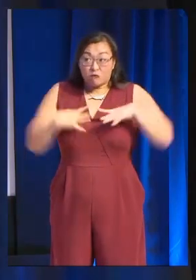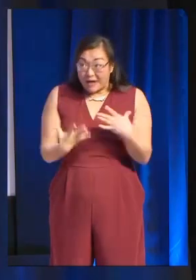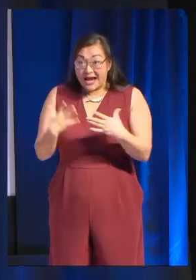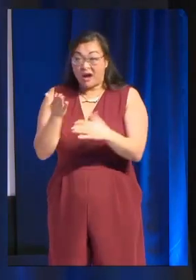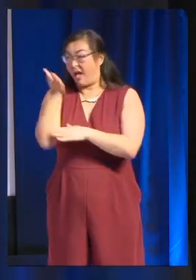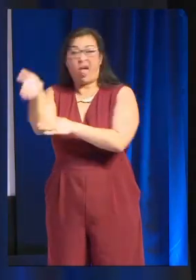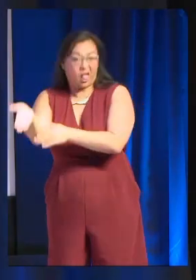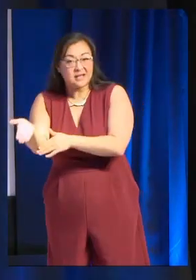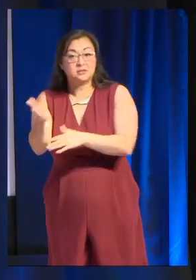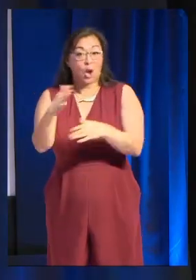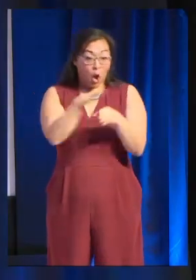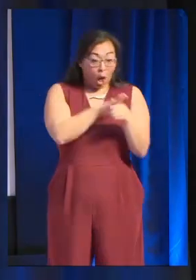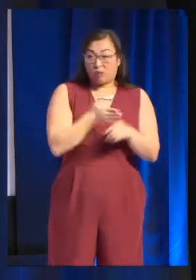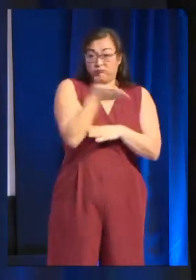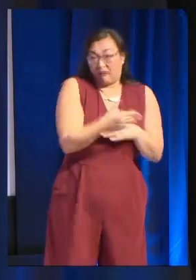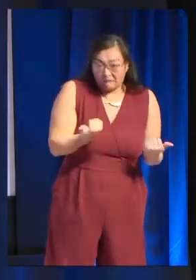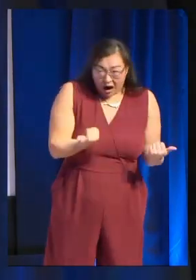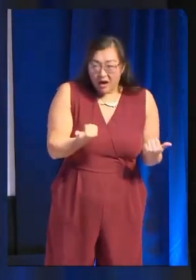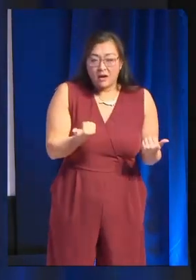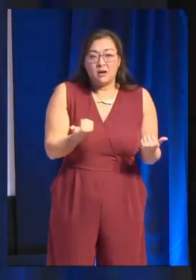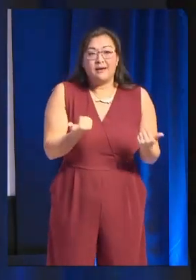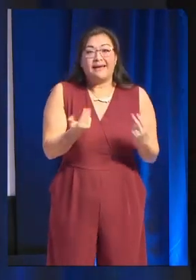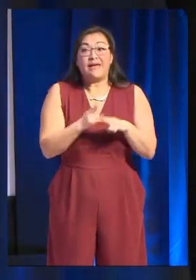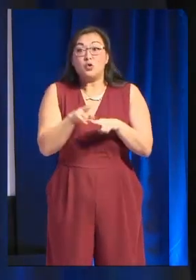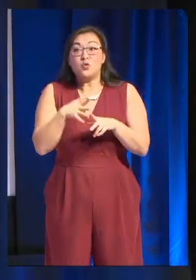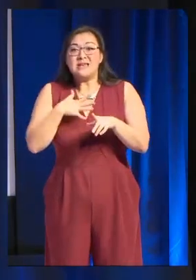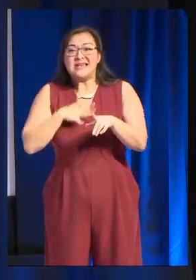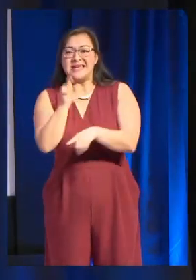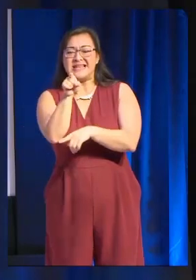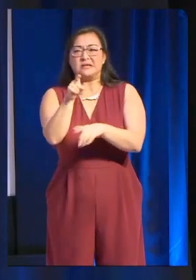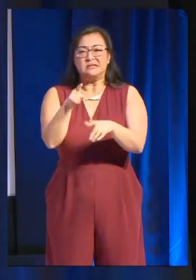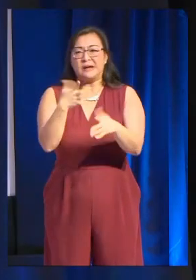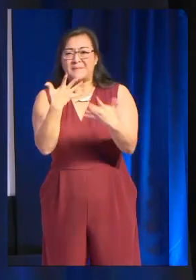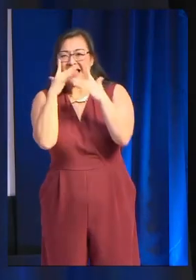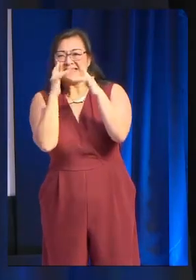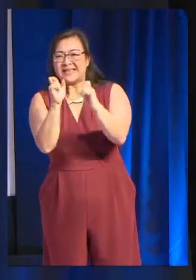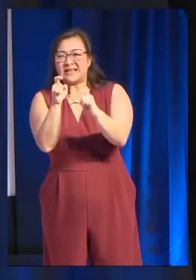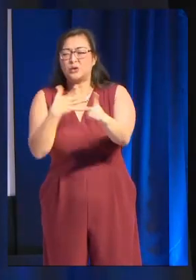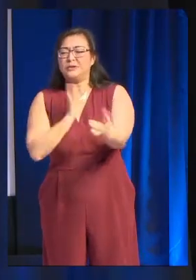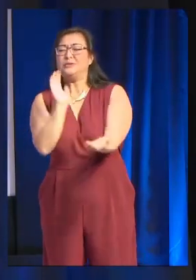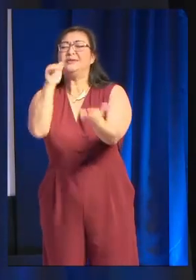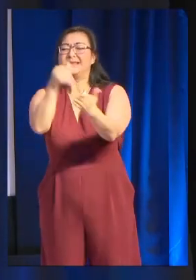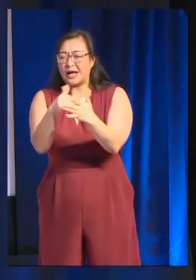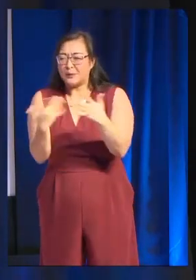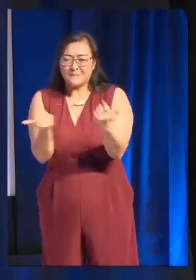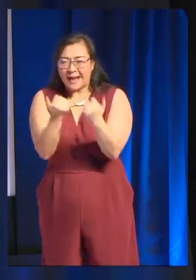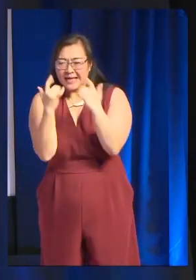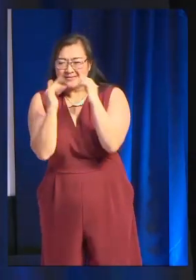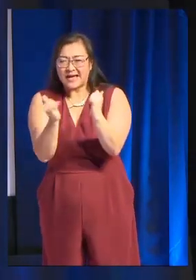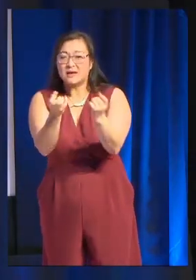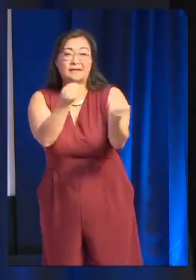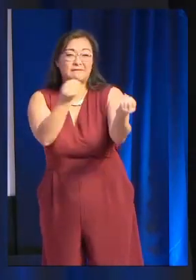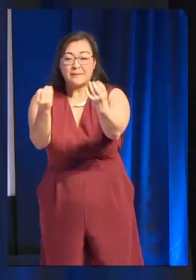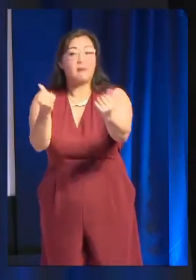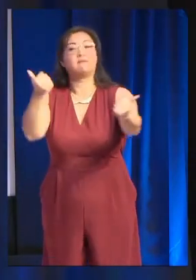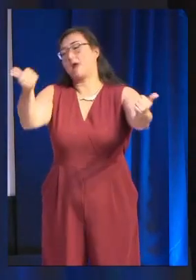when you need to be there, when you need playtesting and you're not available digitally, but you need physical playtesting and feedback, go down